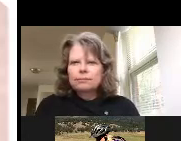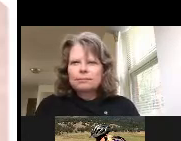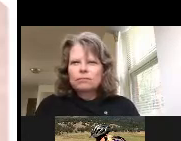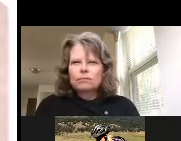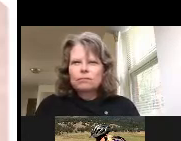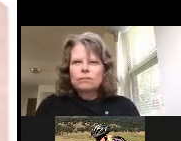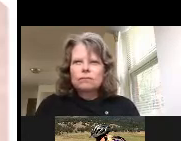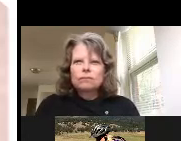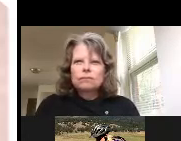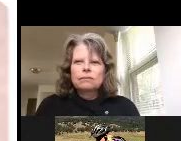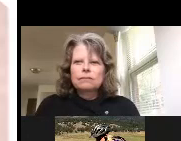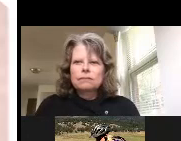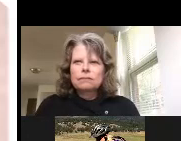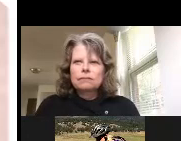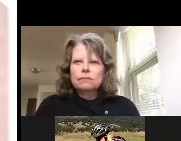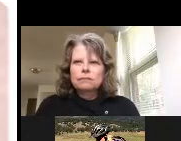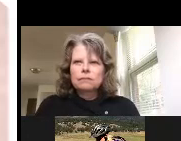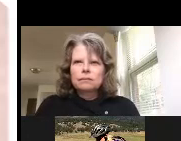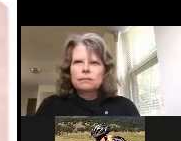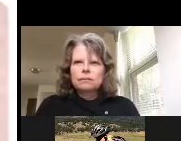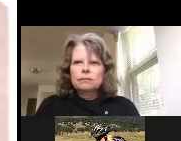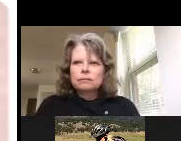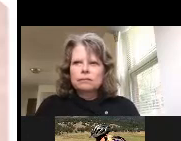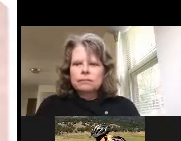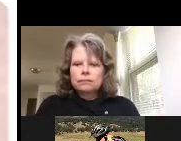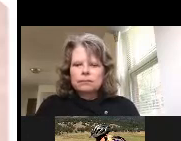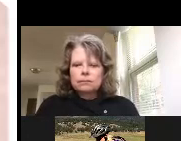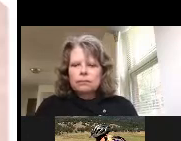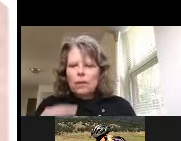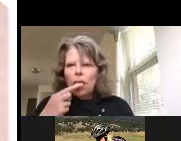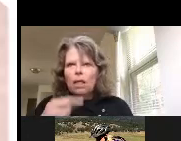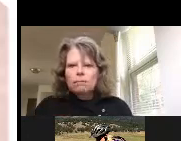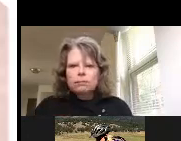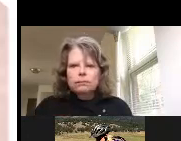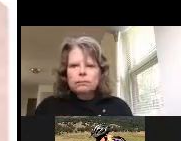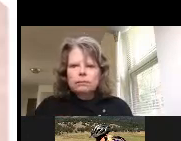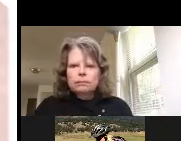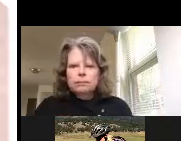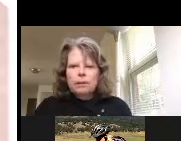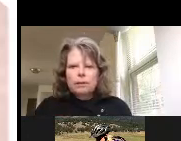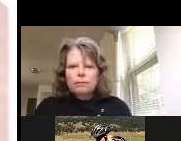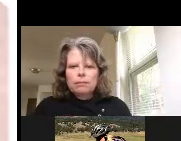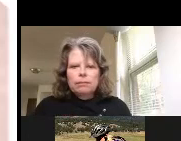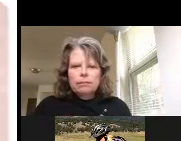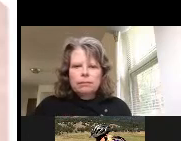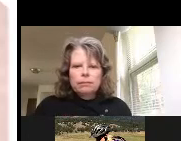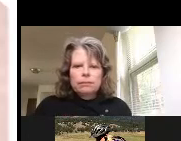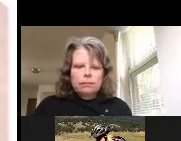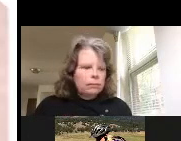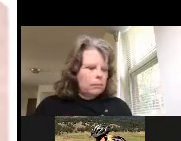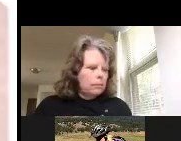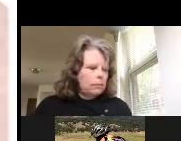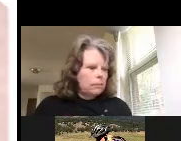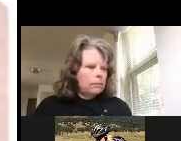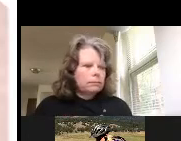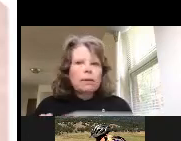all right if you have any questions on it again we will have our contact information at beyond please make sure